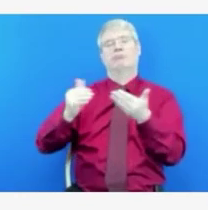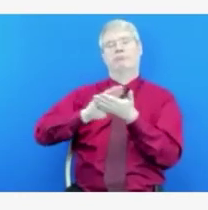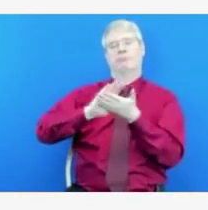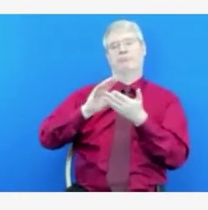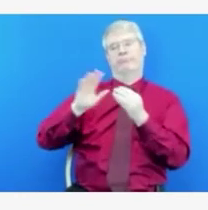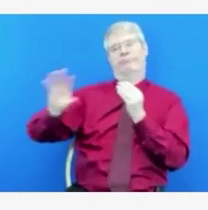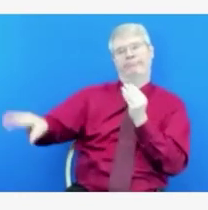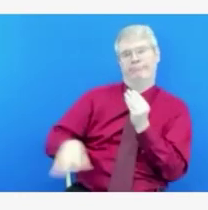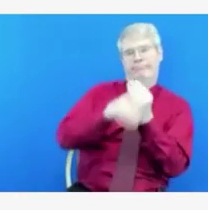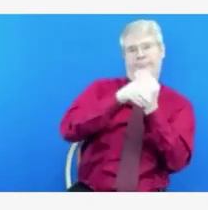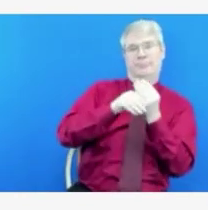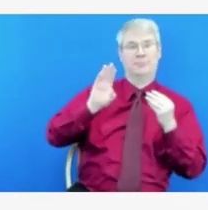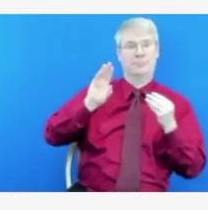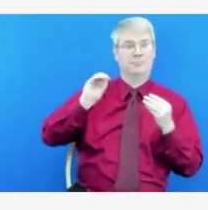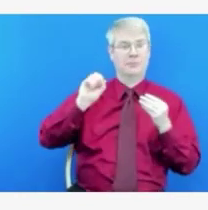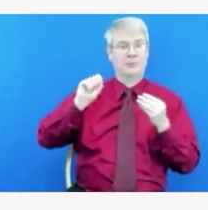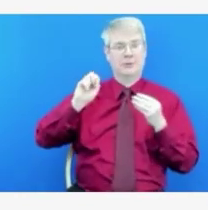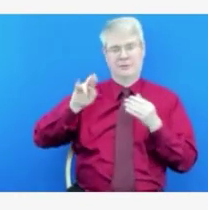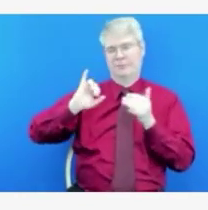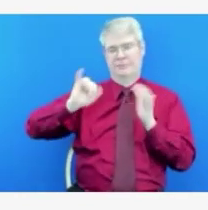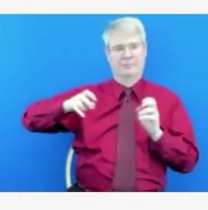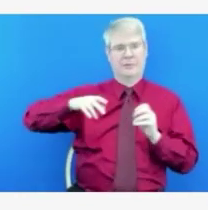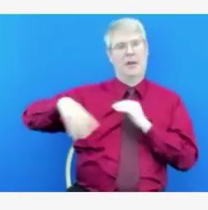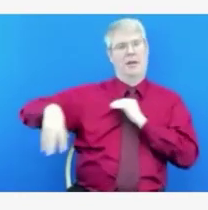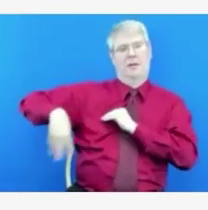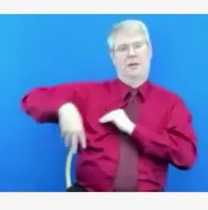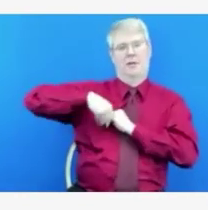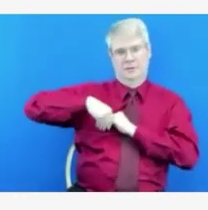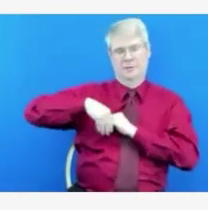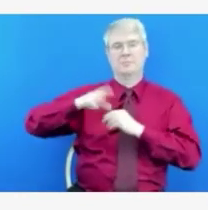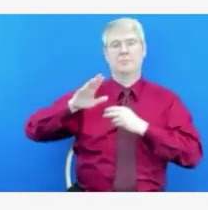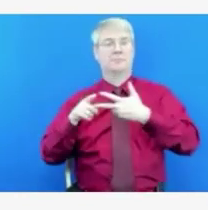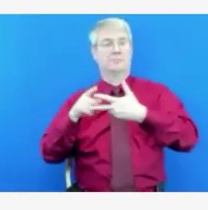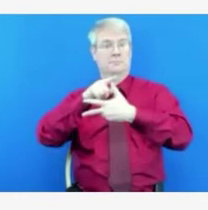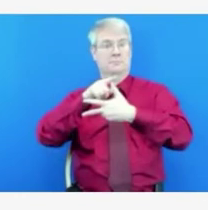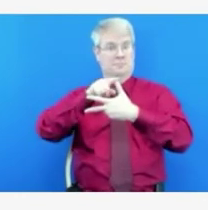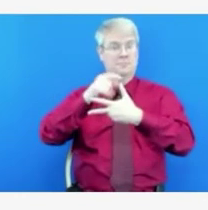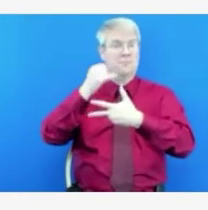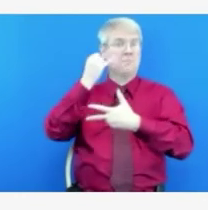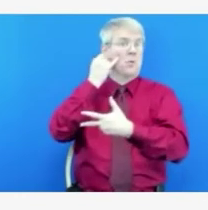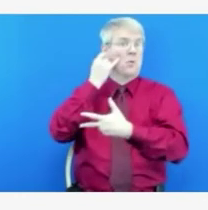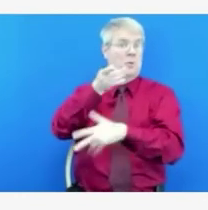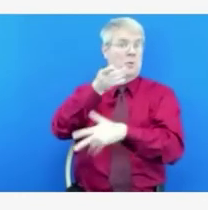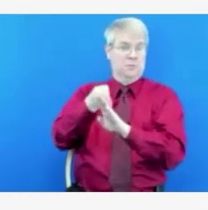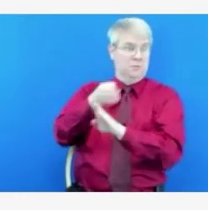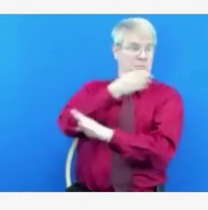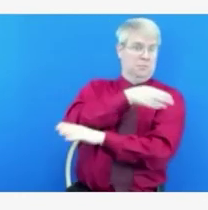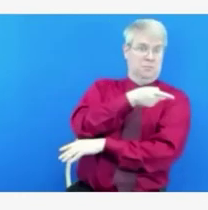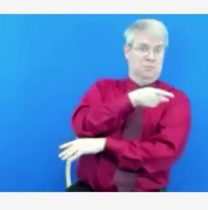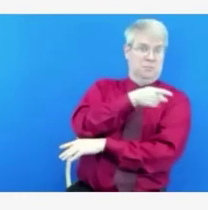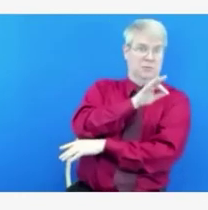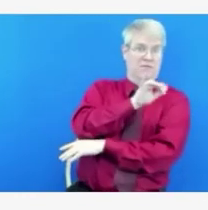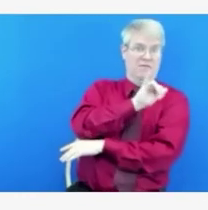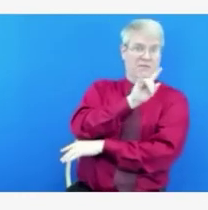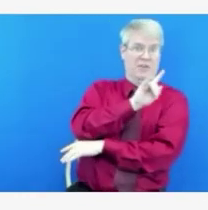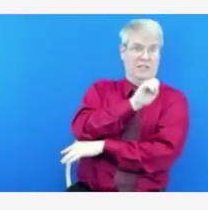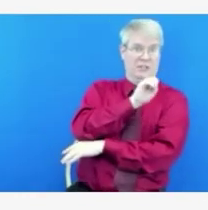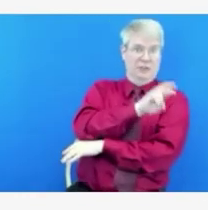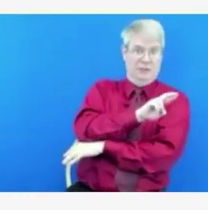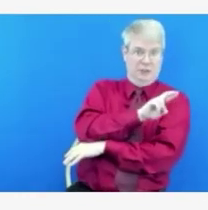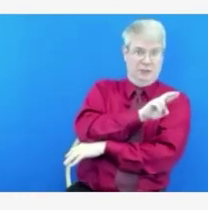hear that development. So we may have an authorization for those vaccines as early as this Friday.